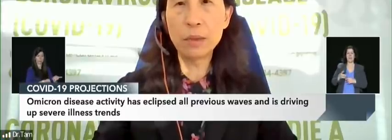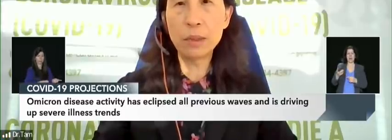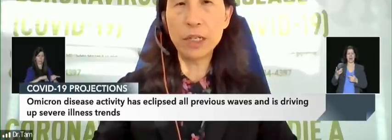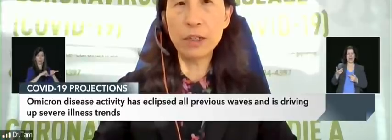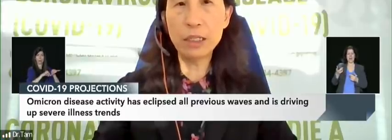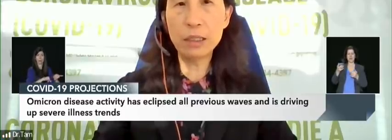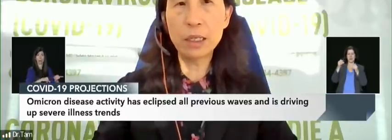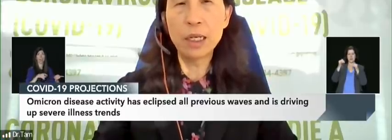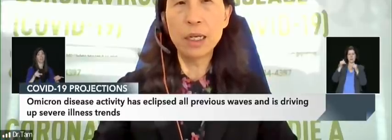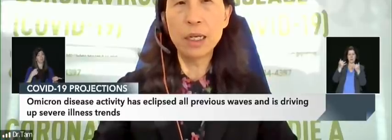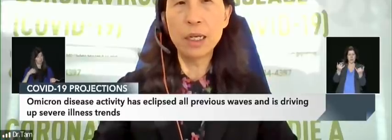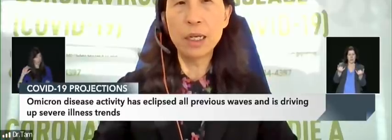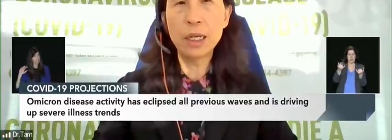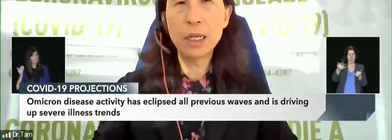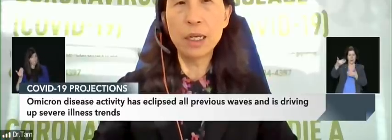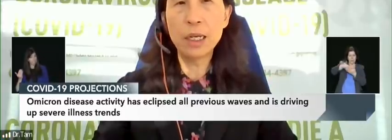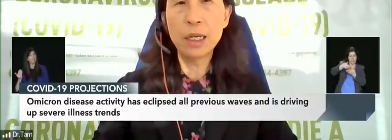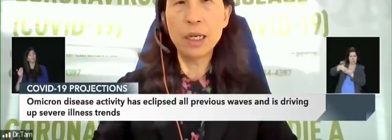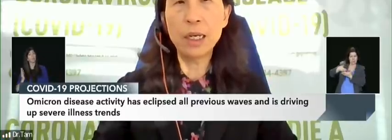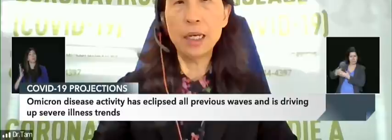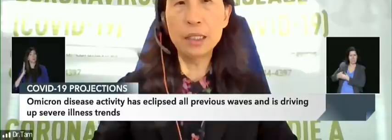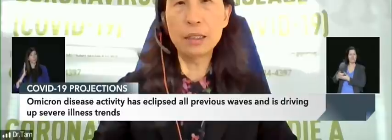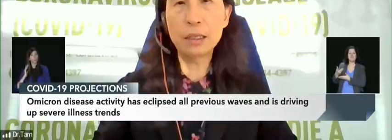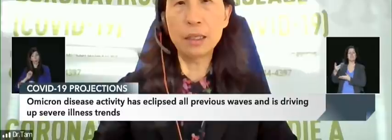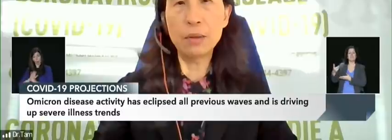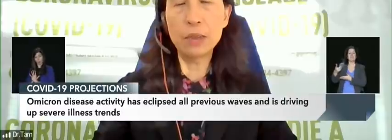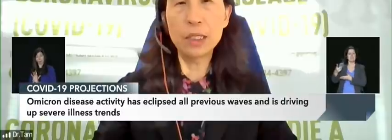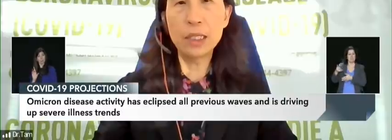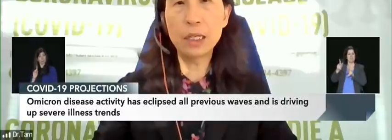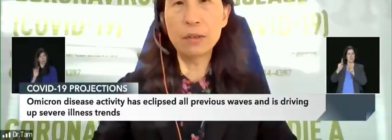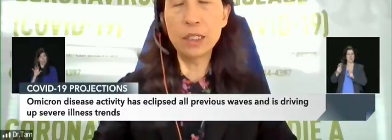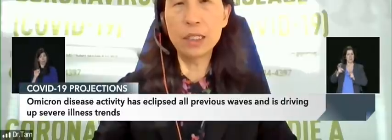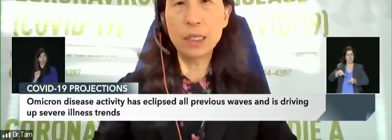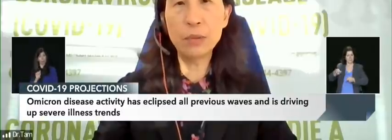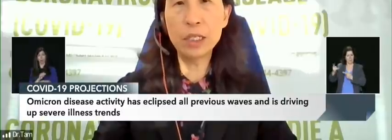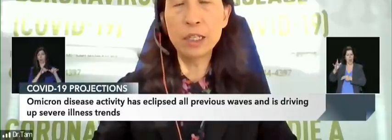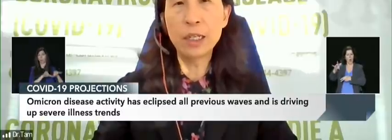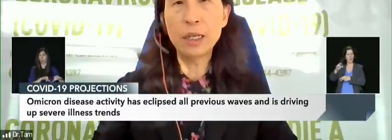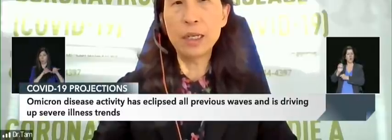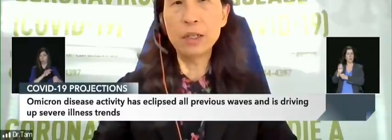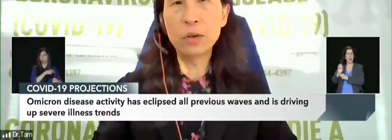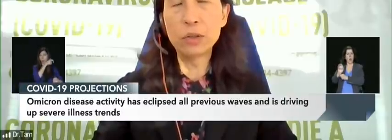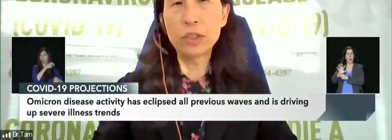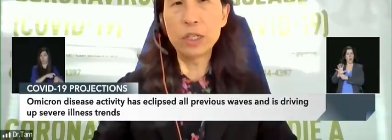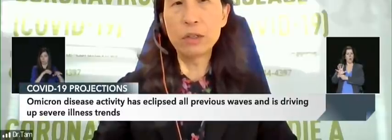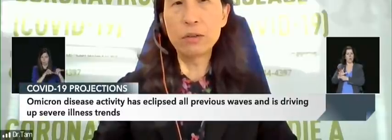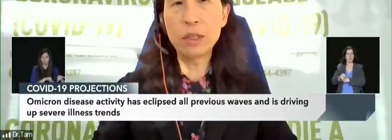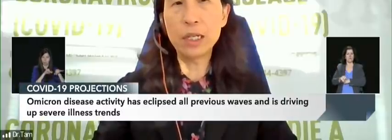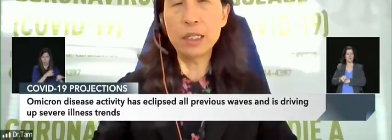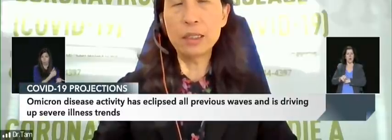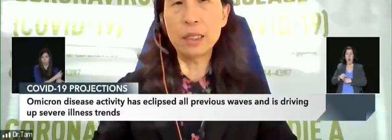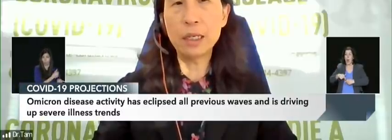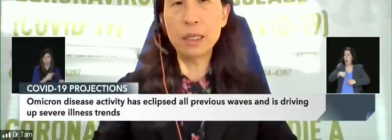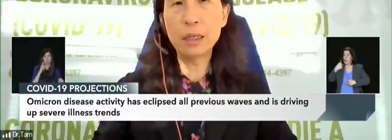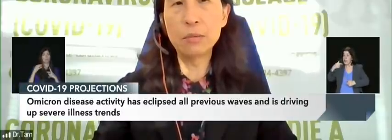Omicron variant cases that we're seeing after December and also that